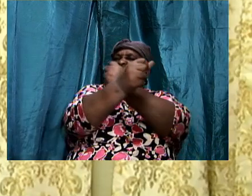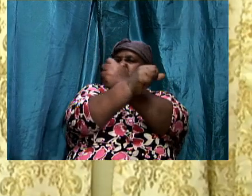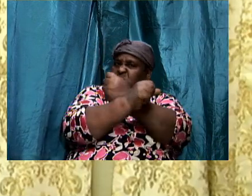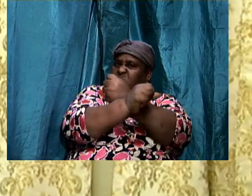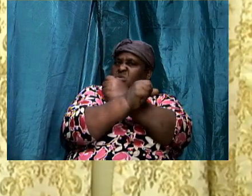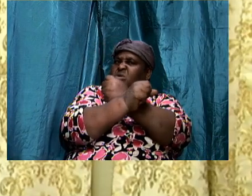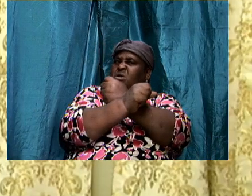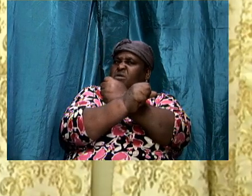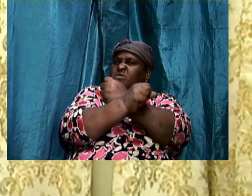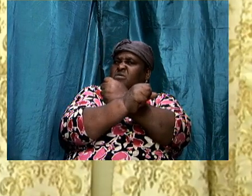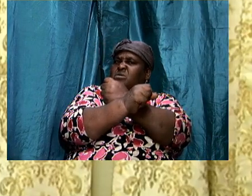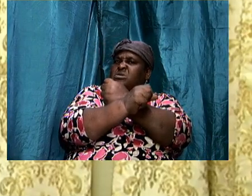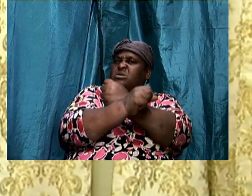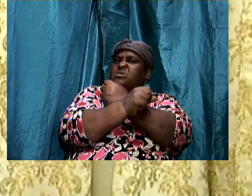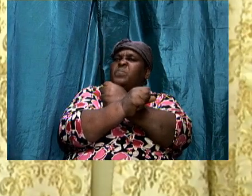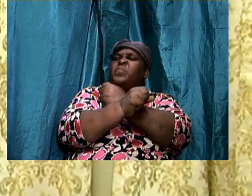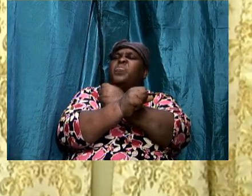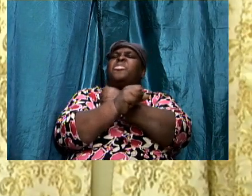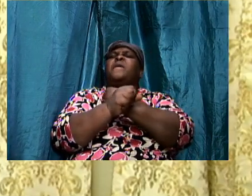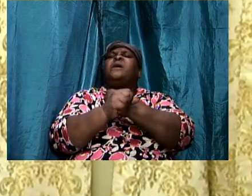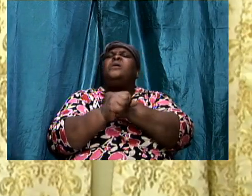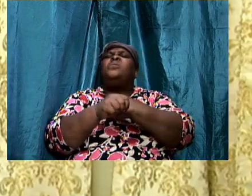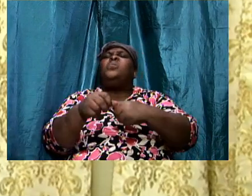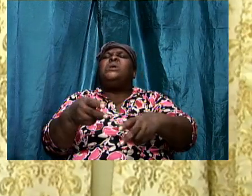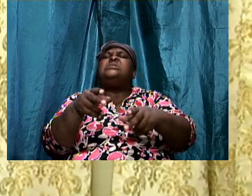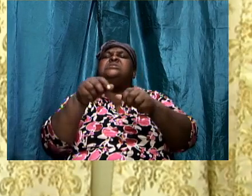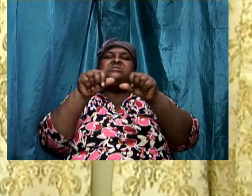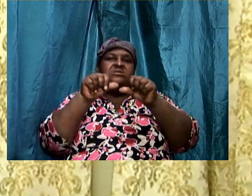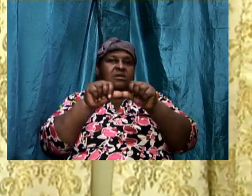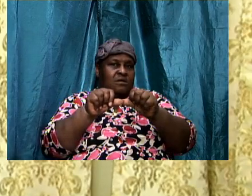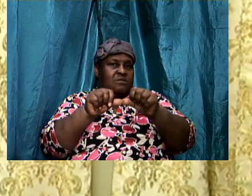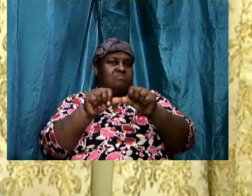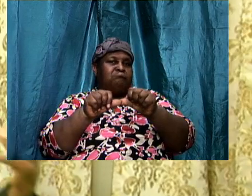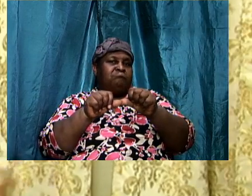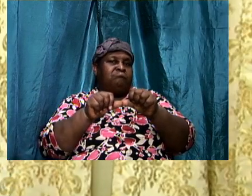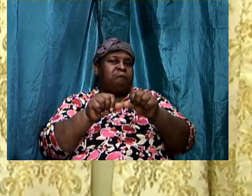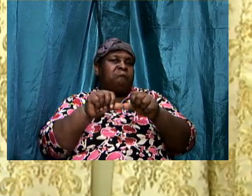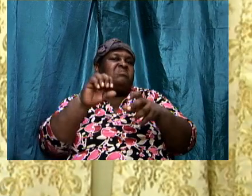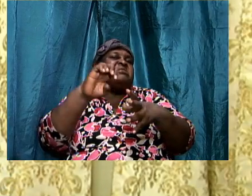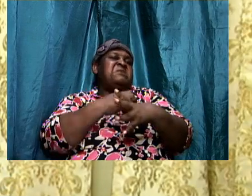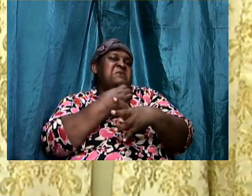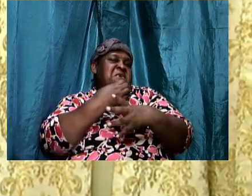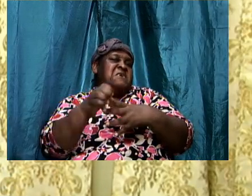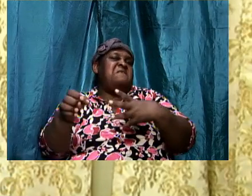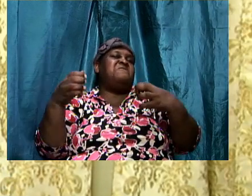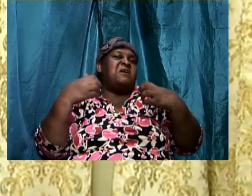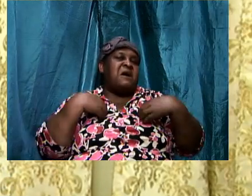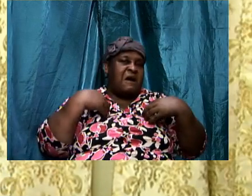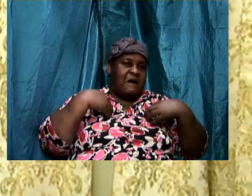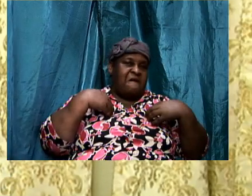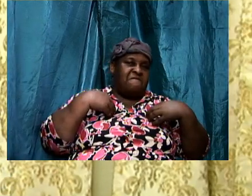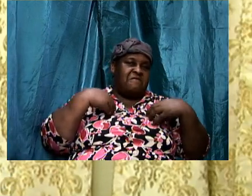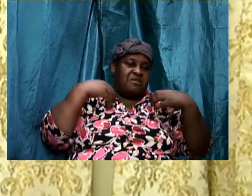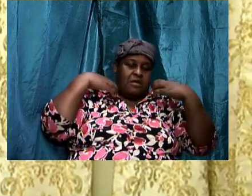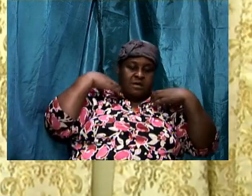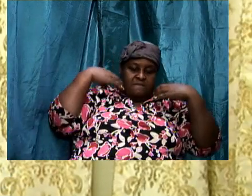will prevail even if they have bulletproof vests